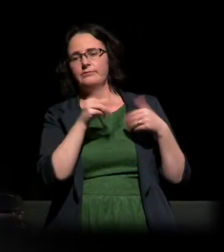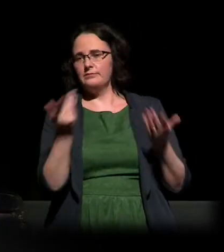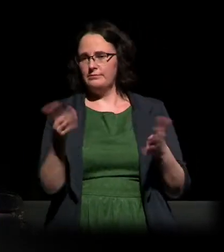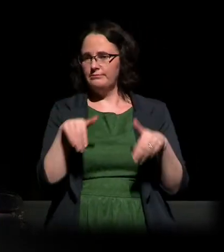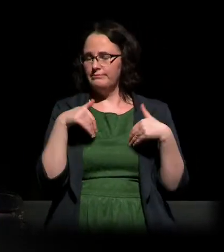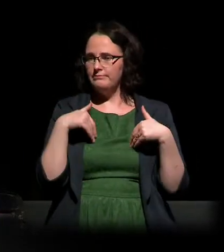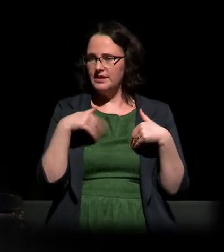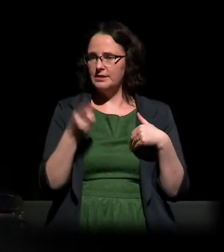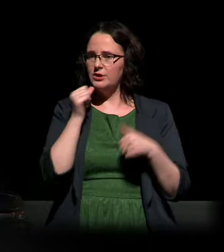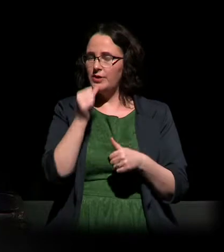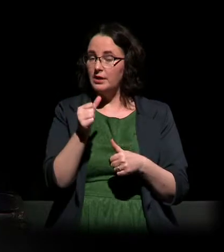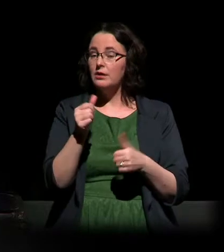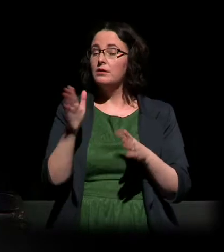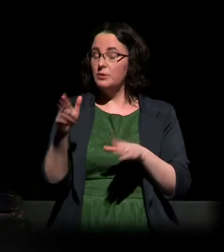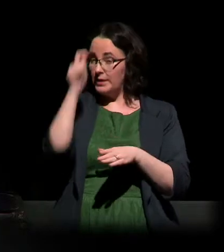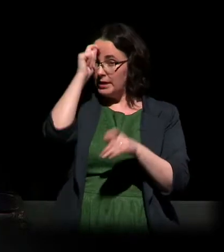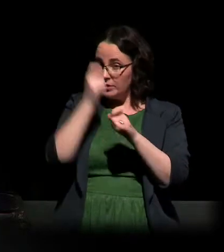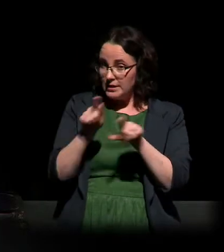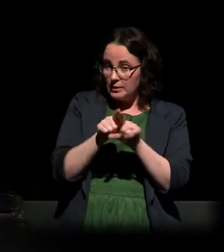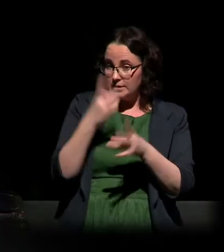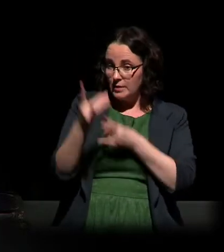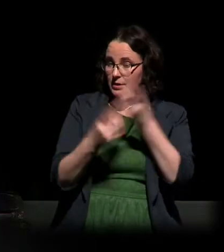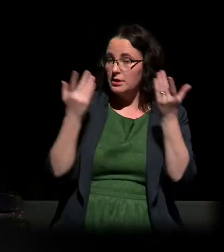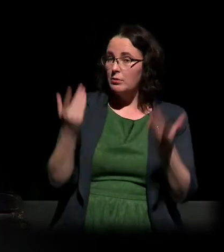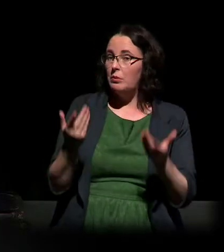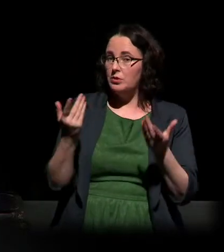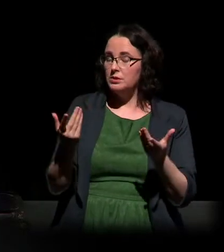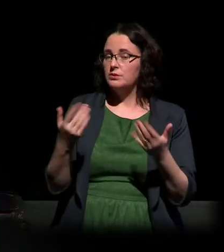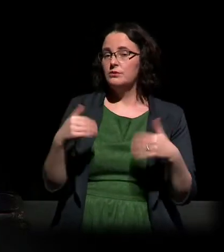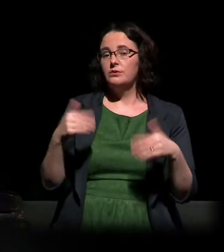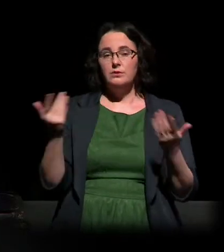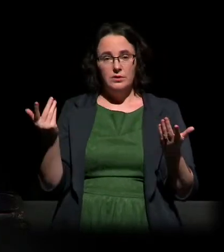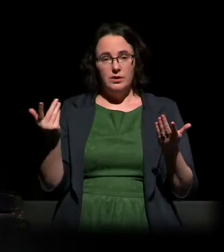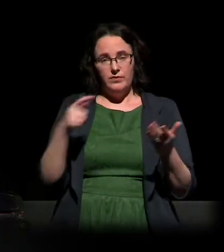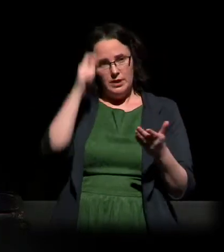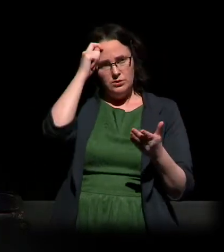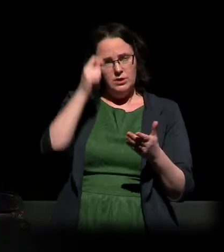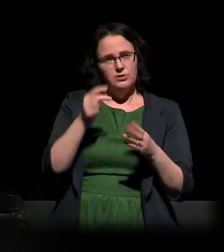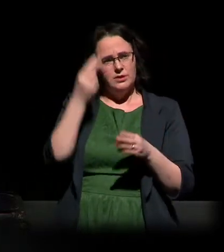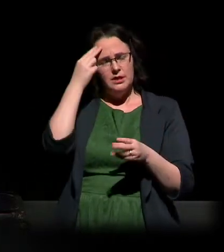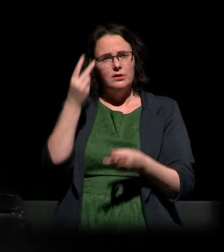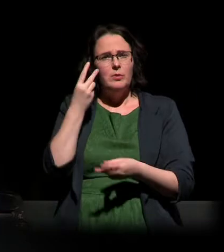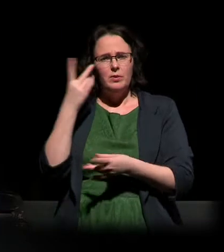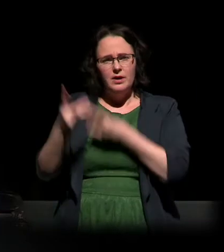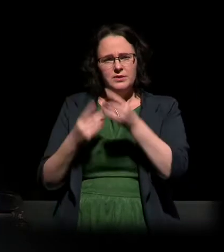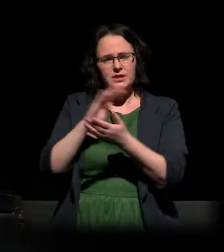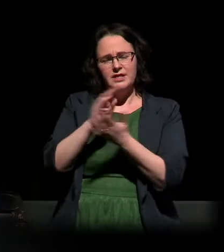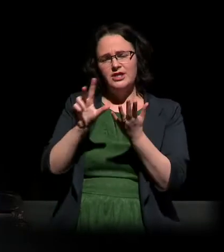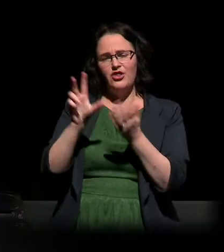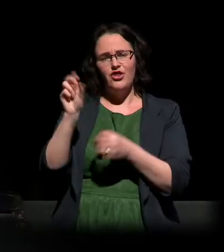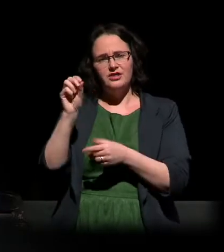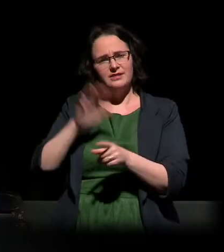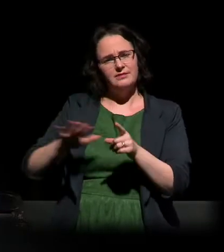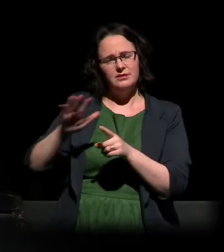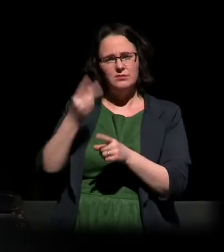of the present. And the first step to understanding what happened in the 1930s is to recognise how it didn't